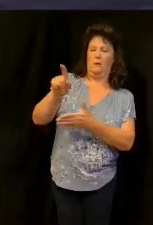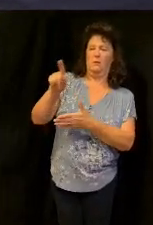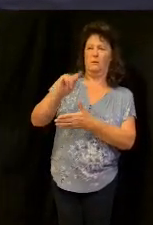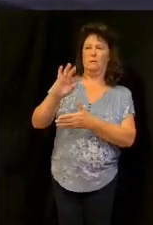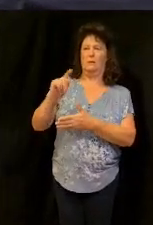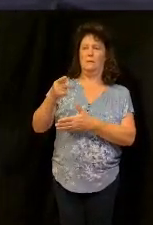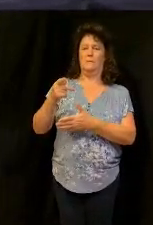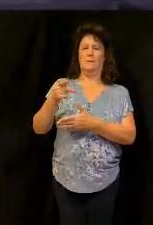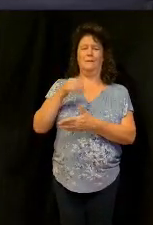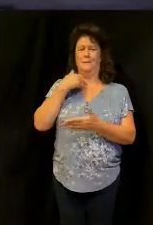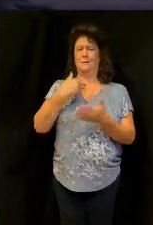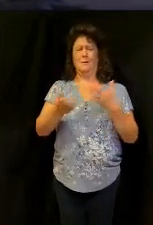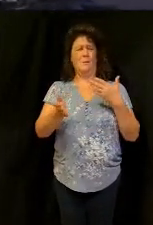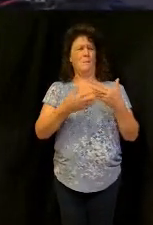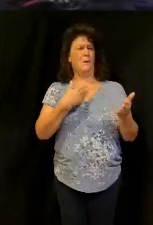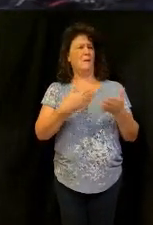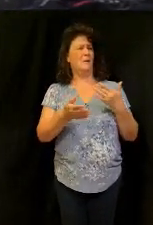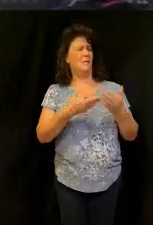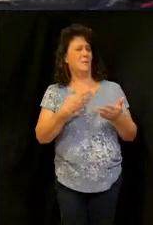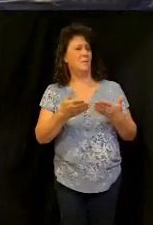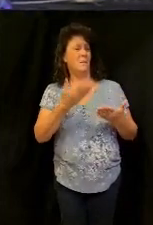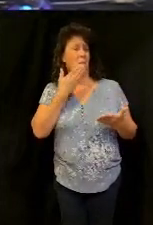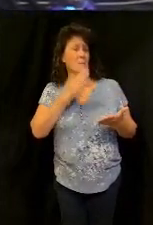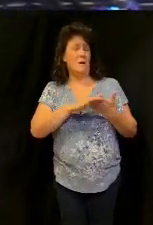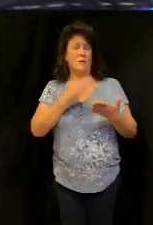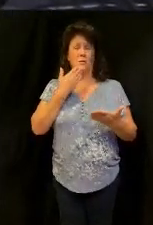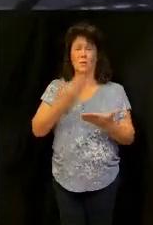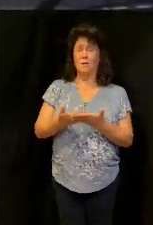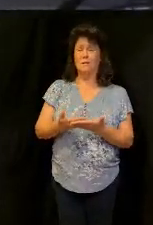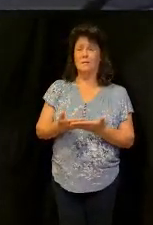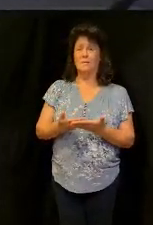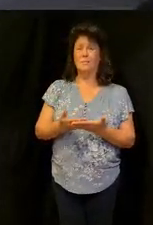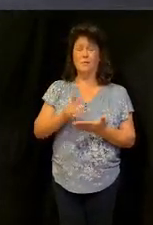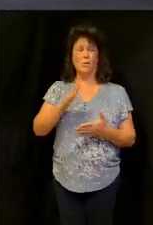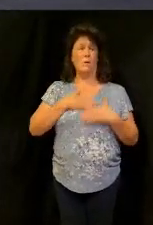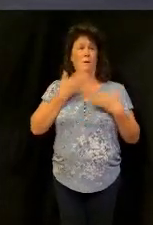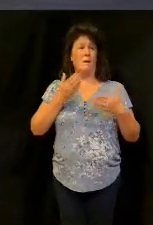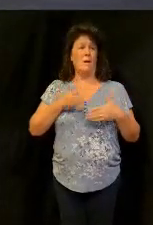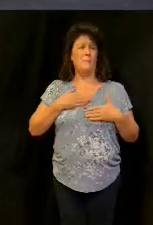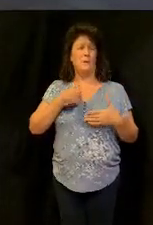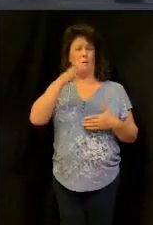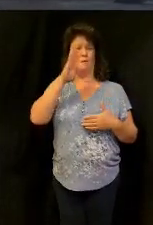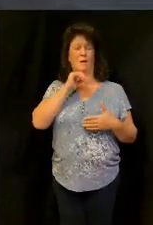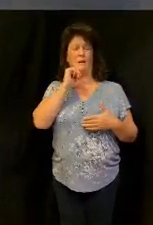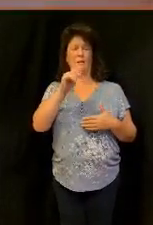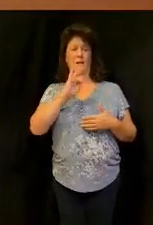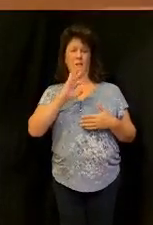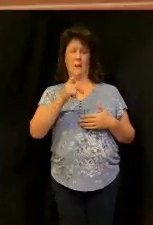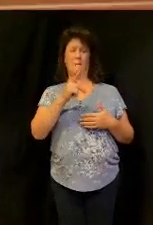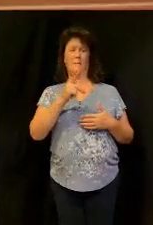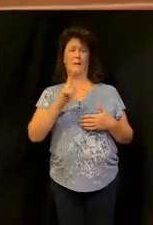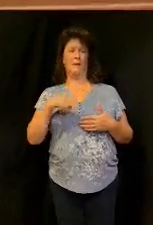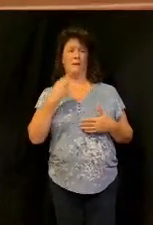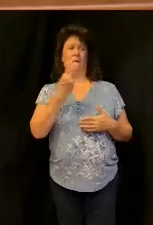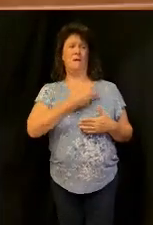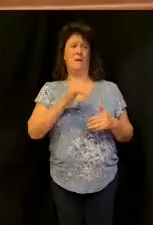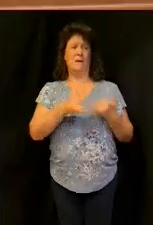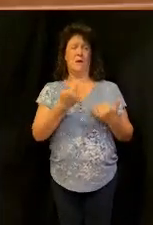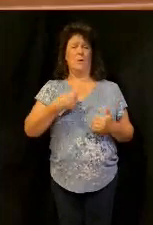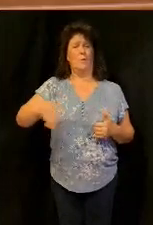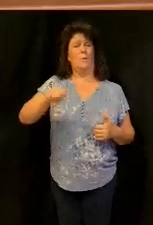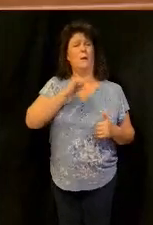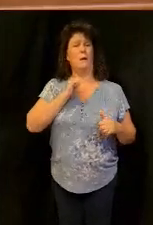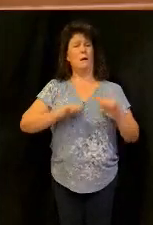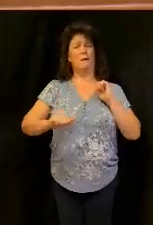tip them good aren't you glad come on aren't you glad that God doesn't tip he doesn't tip us the way that we act sometimes